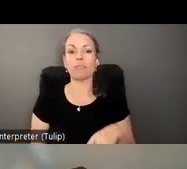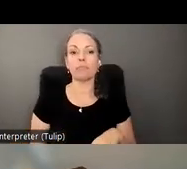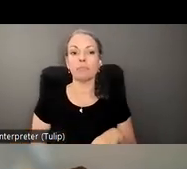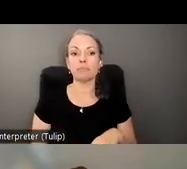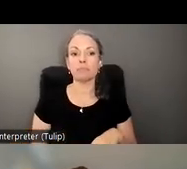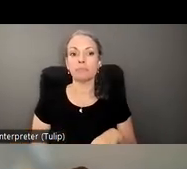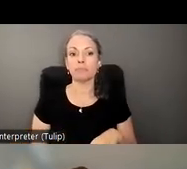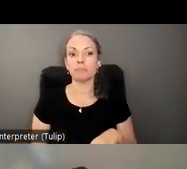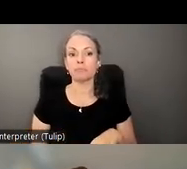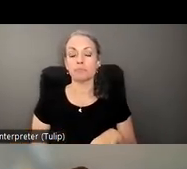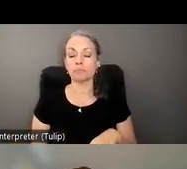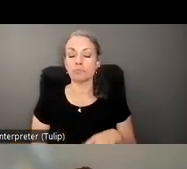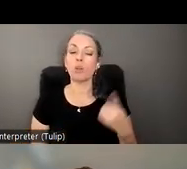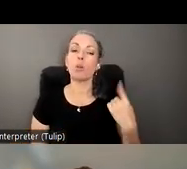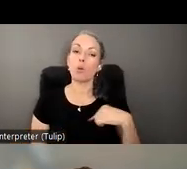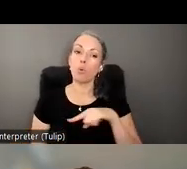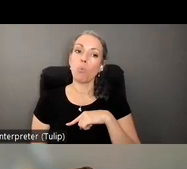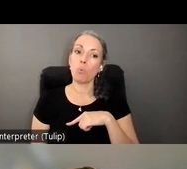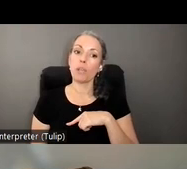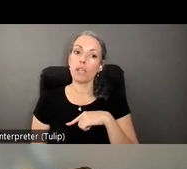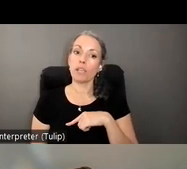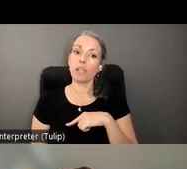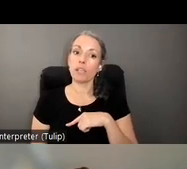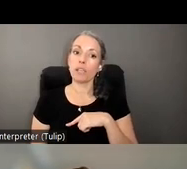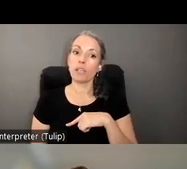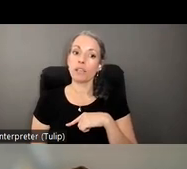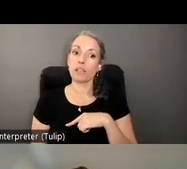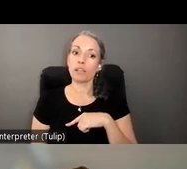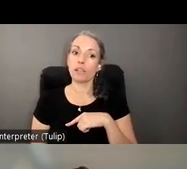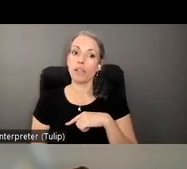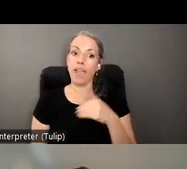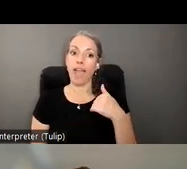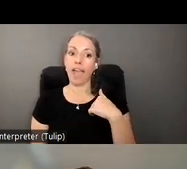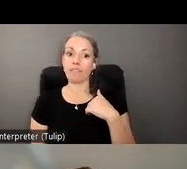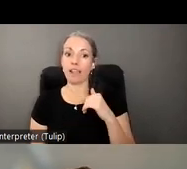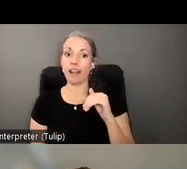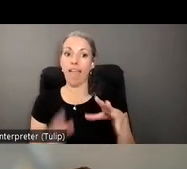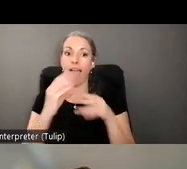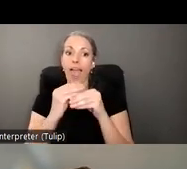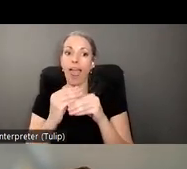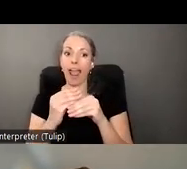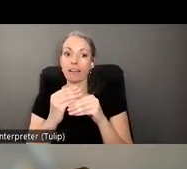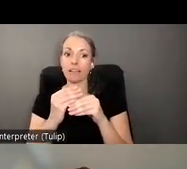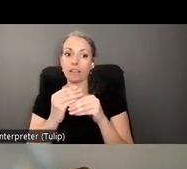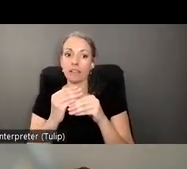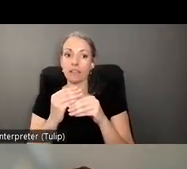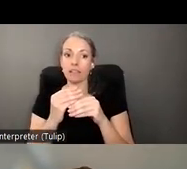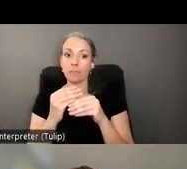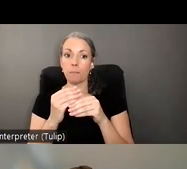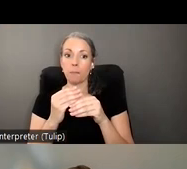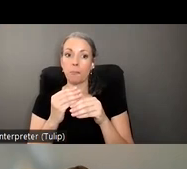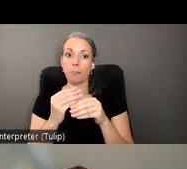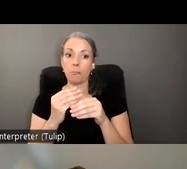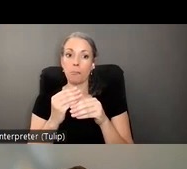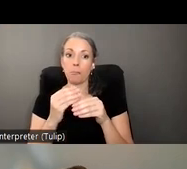um you know we are coming off of our we add event uh on june 1st and so now i'm really kind